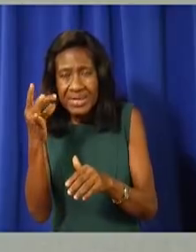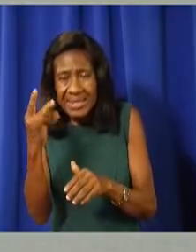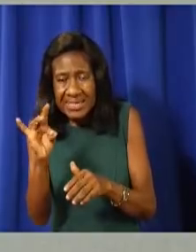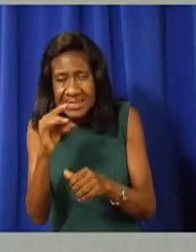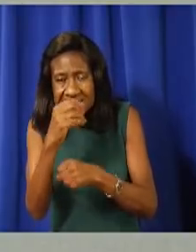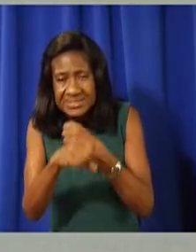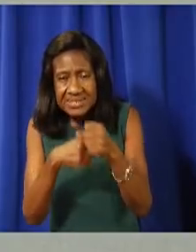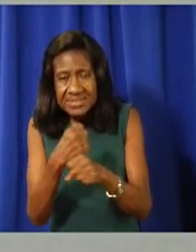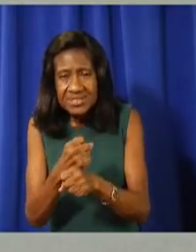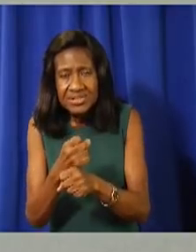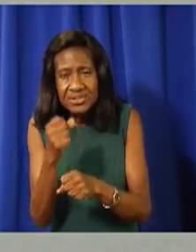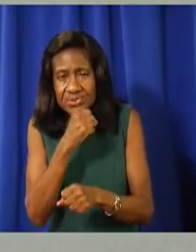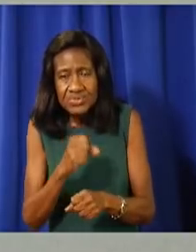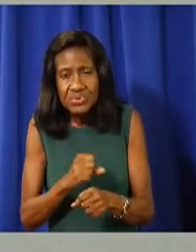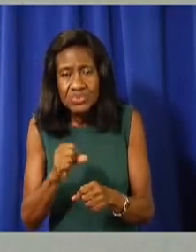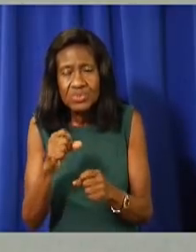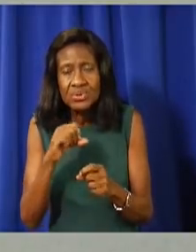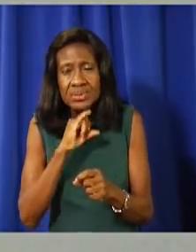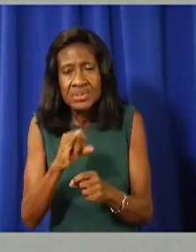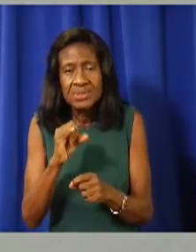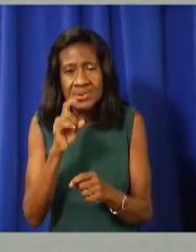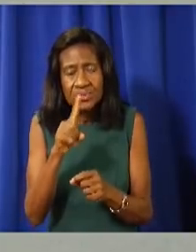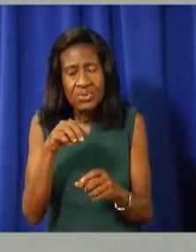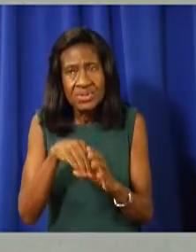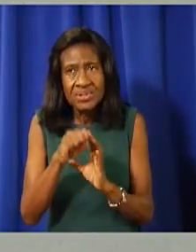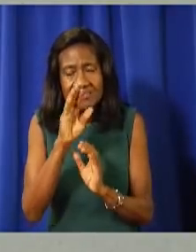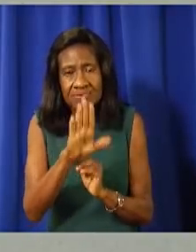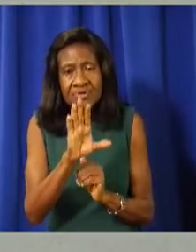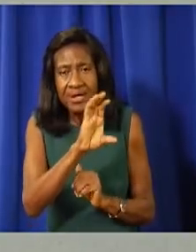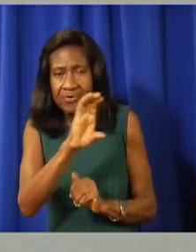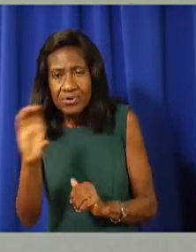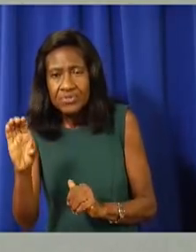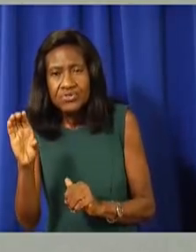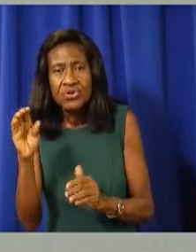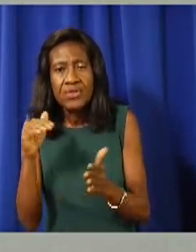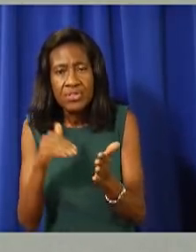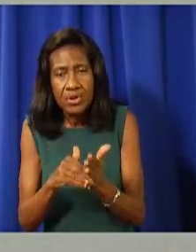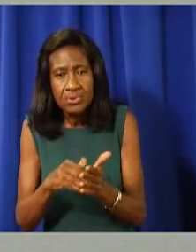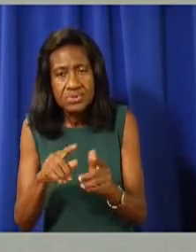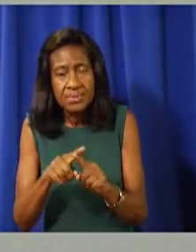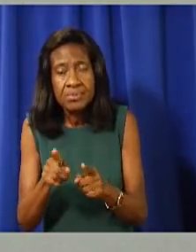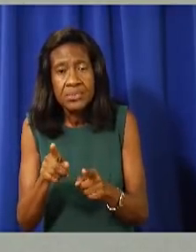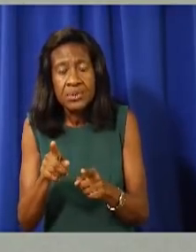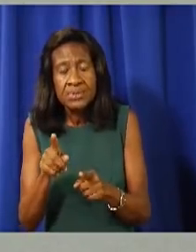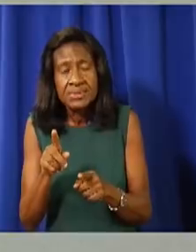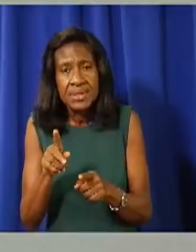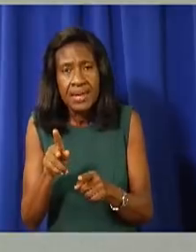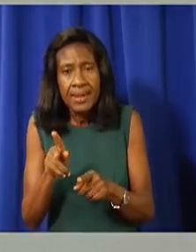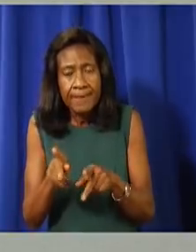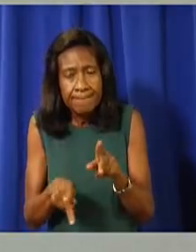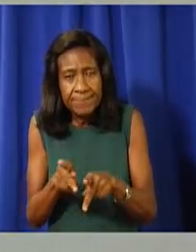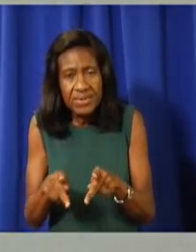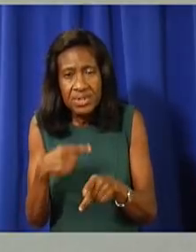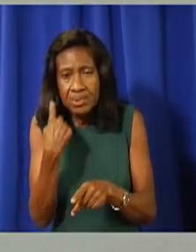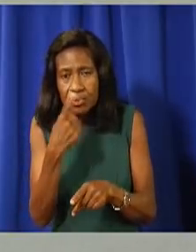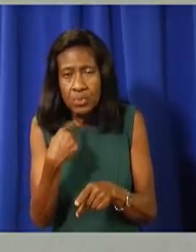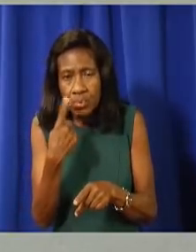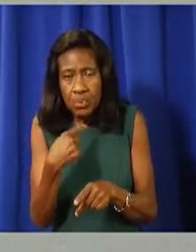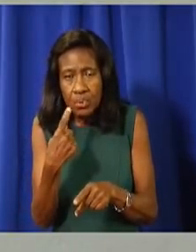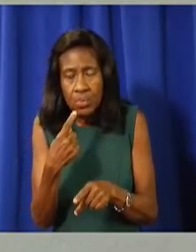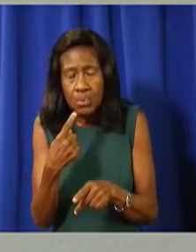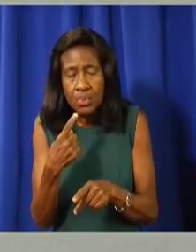,000. Those adults protecting them can get COVID from children, especially under 12s who